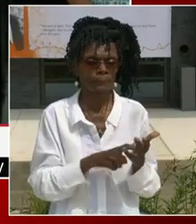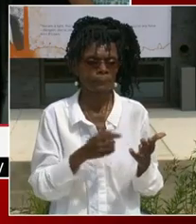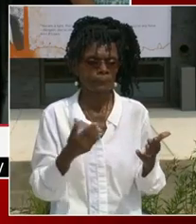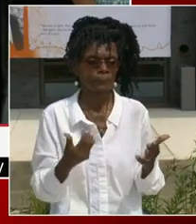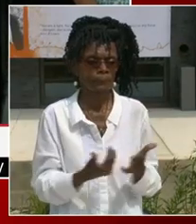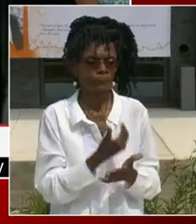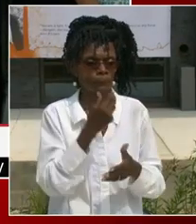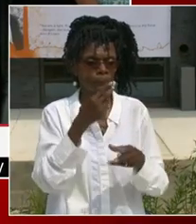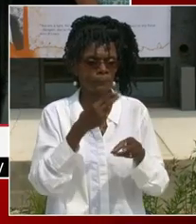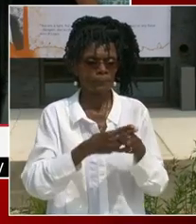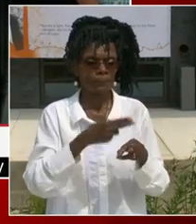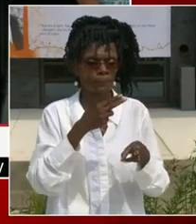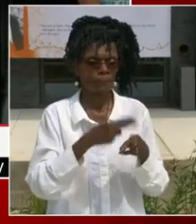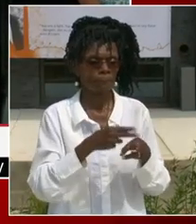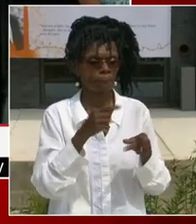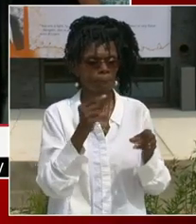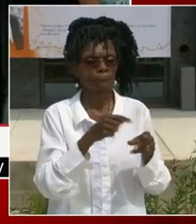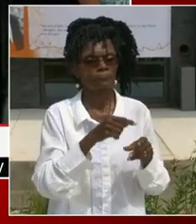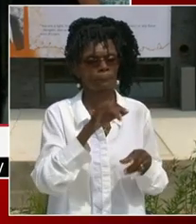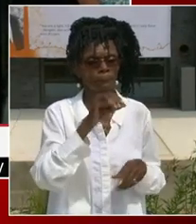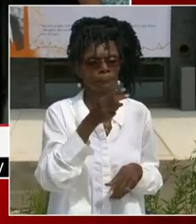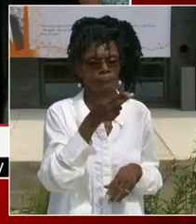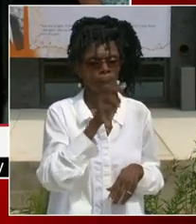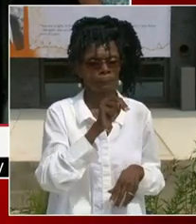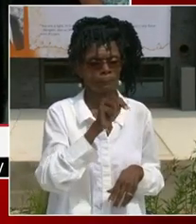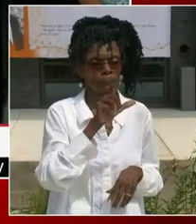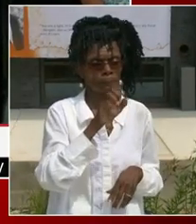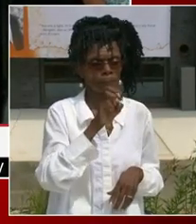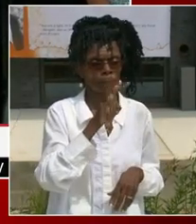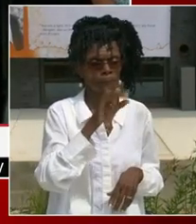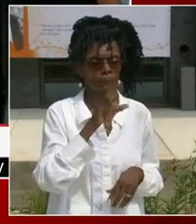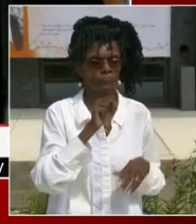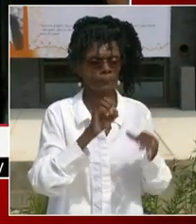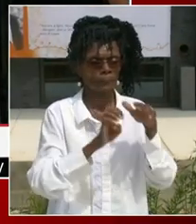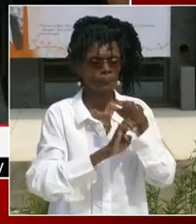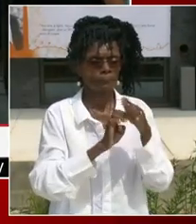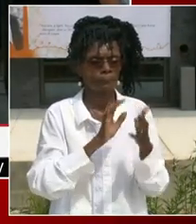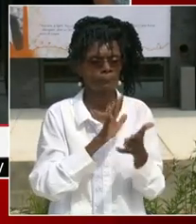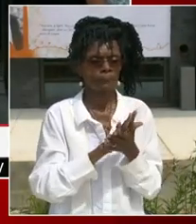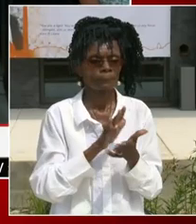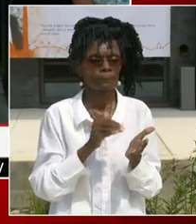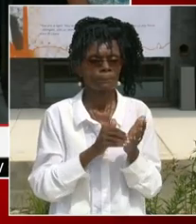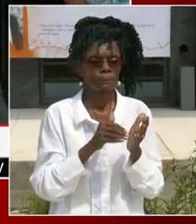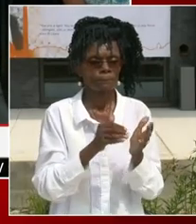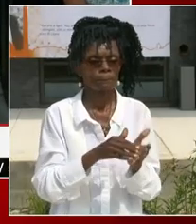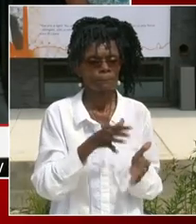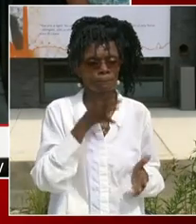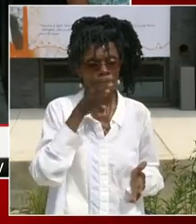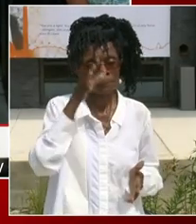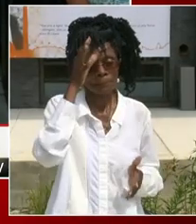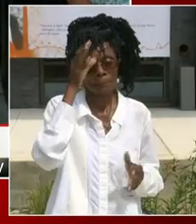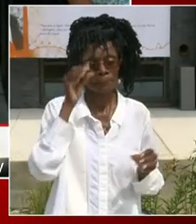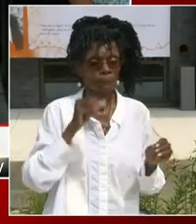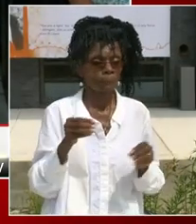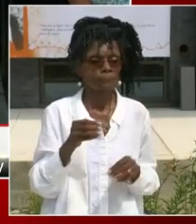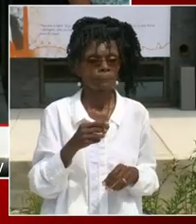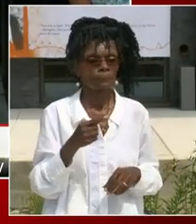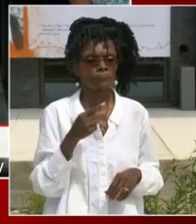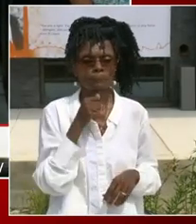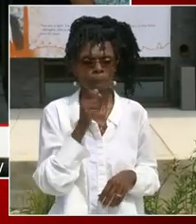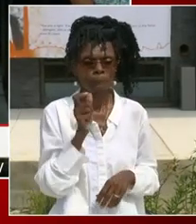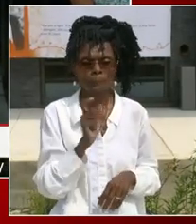kids are often told to stay out of trouble. But here at John Lewis Elementary School, we can proudly encourage students to